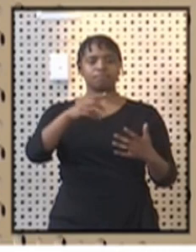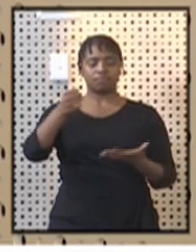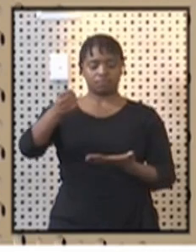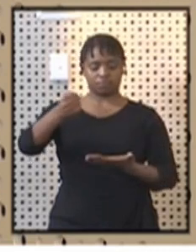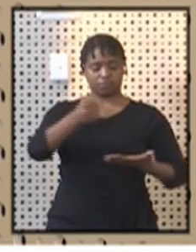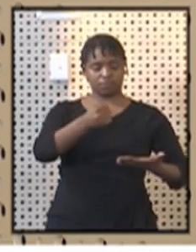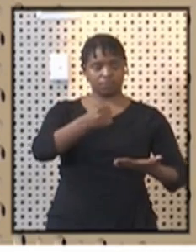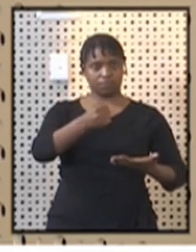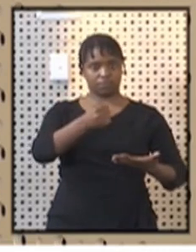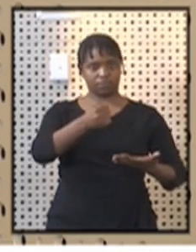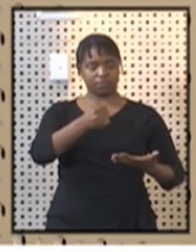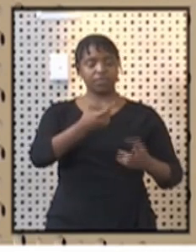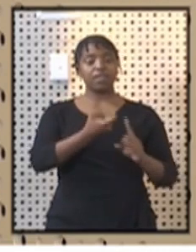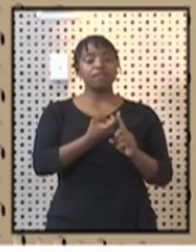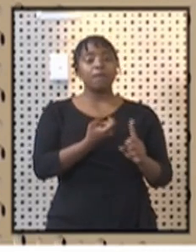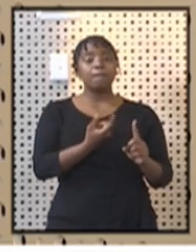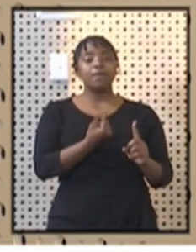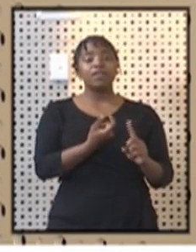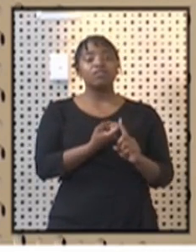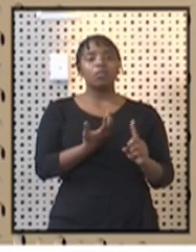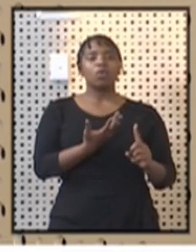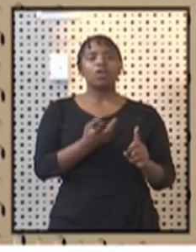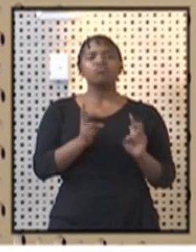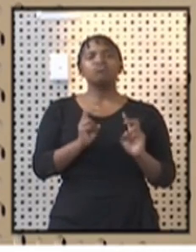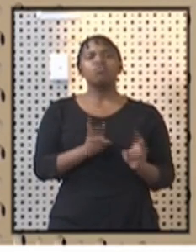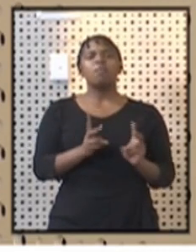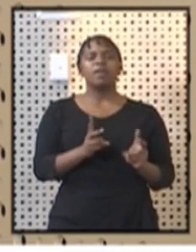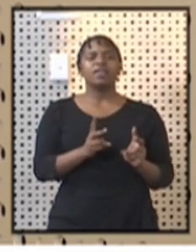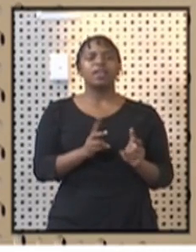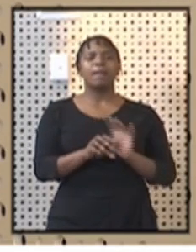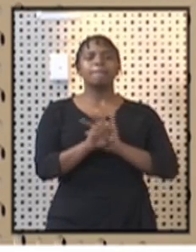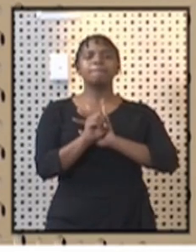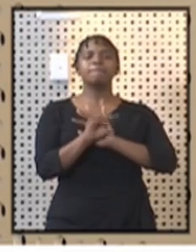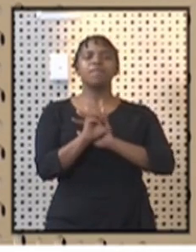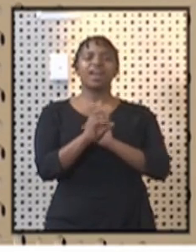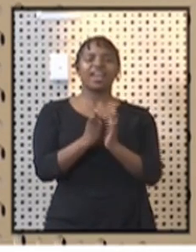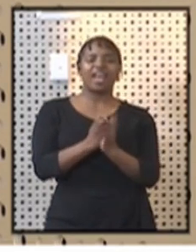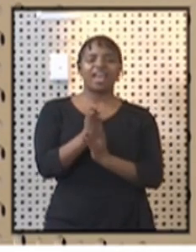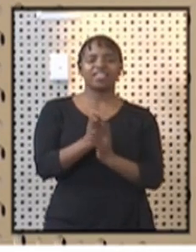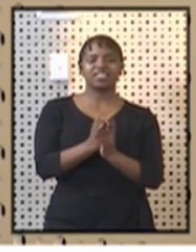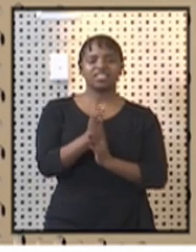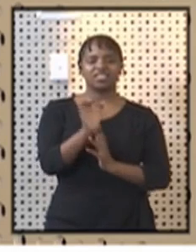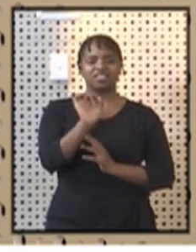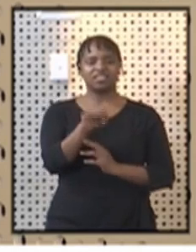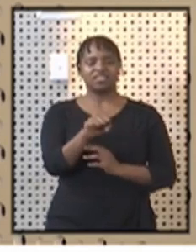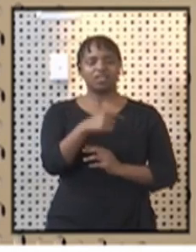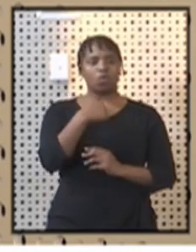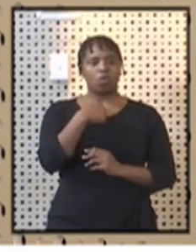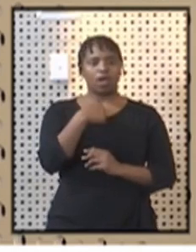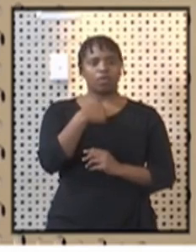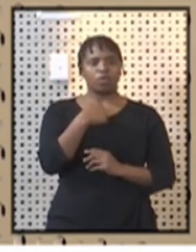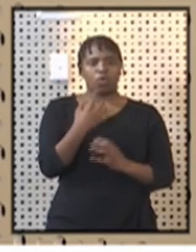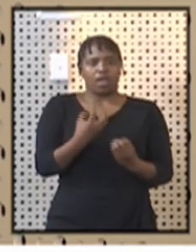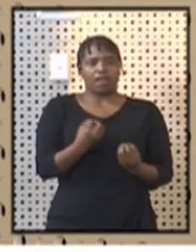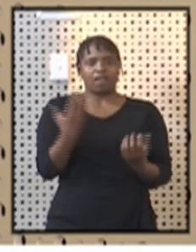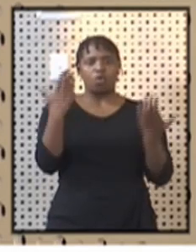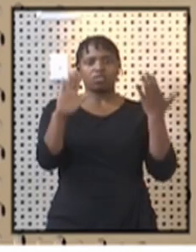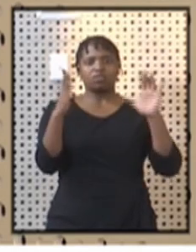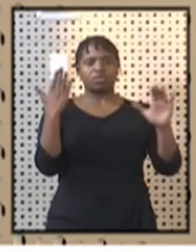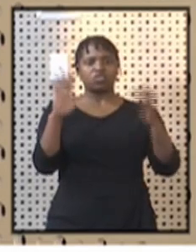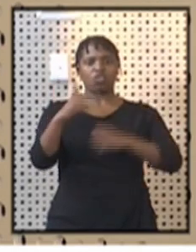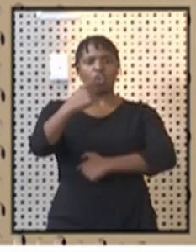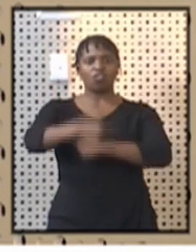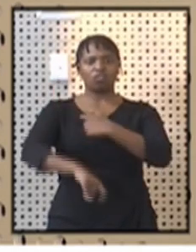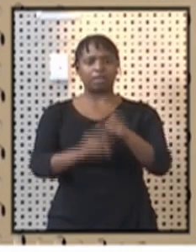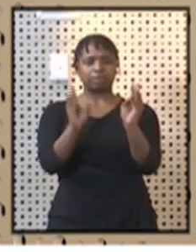we took that money from what you would get as market access. Access because we do not have exhibition and conferencing